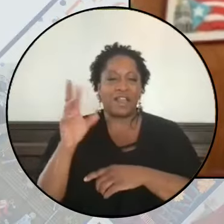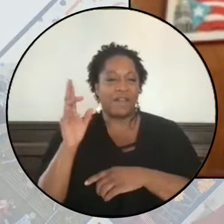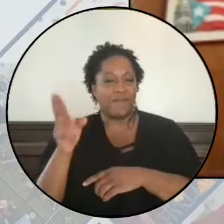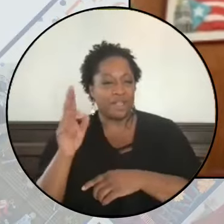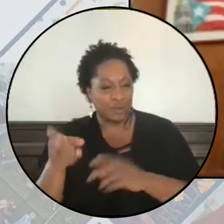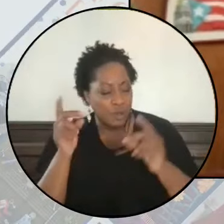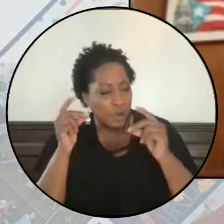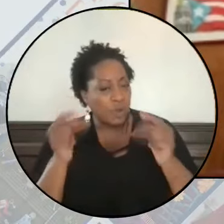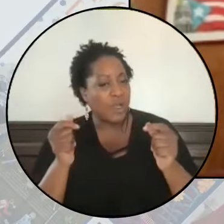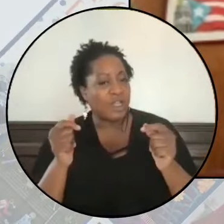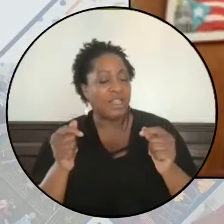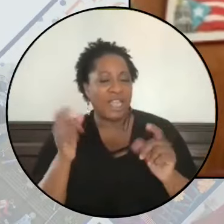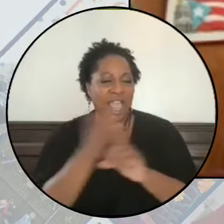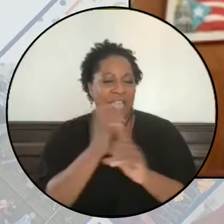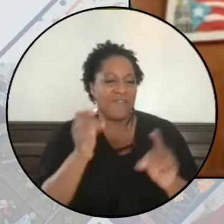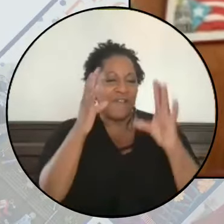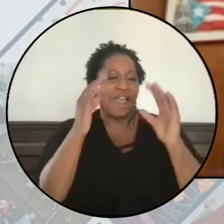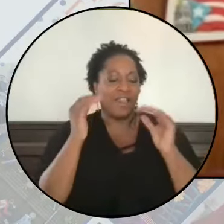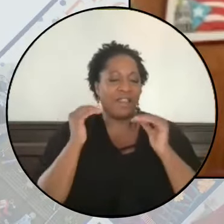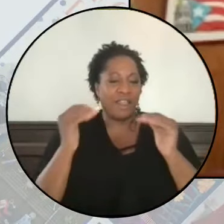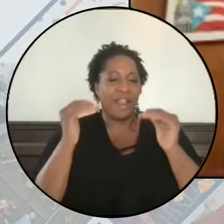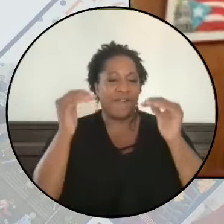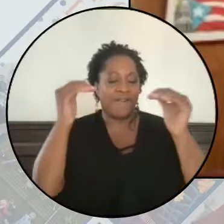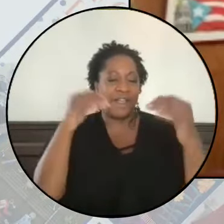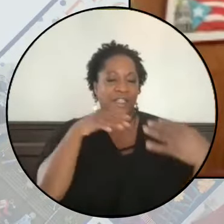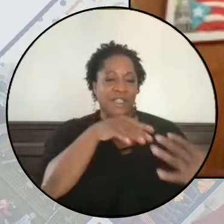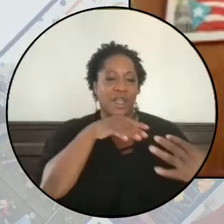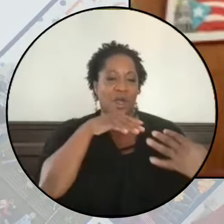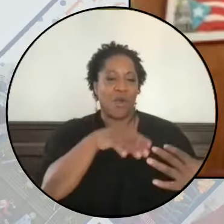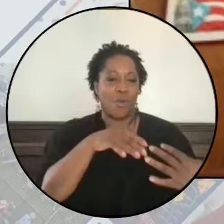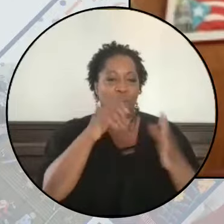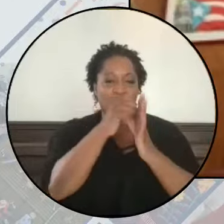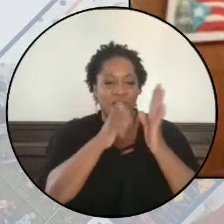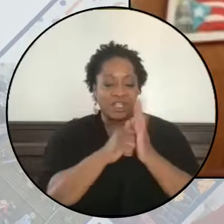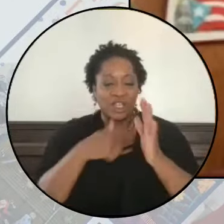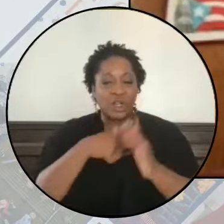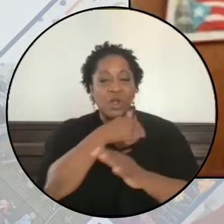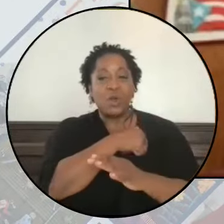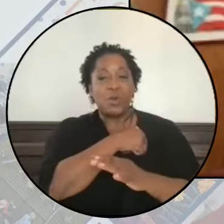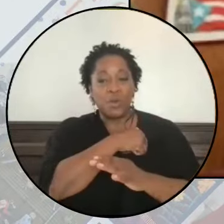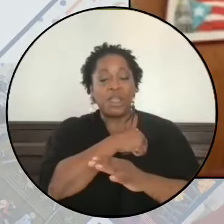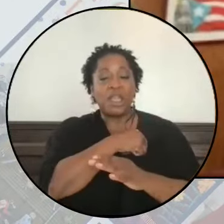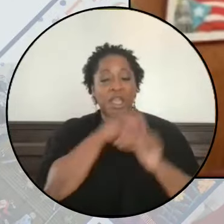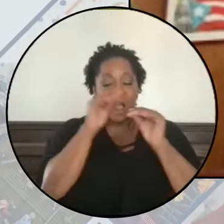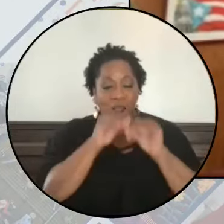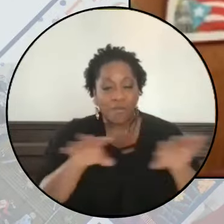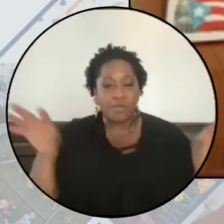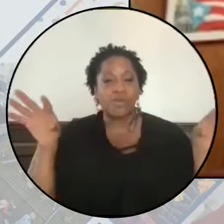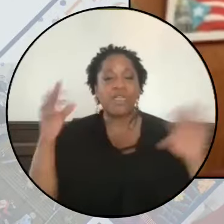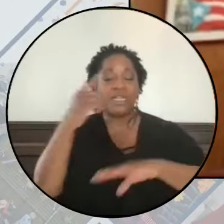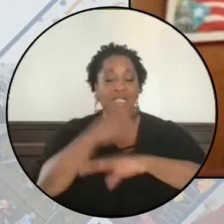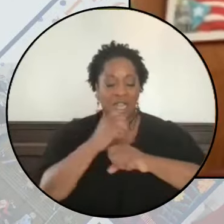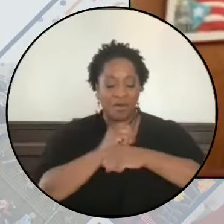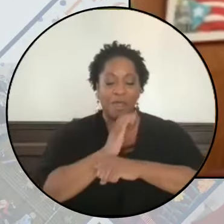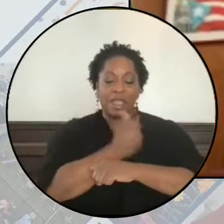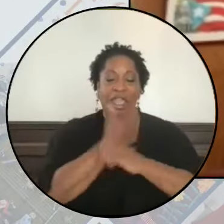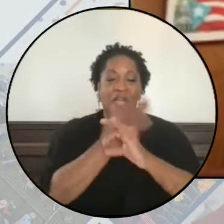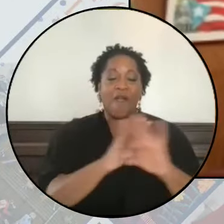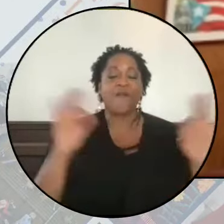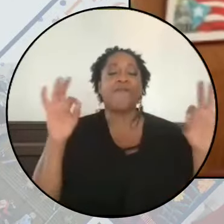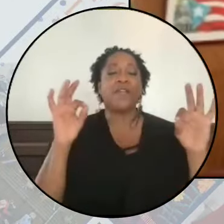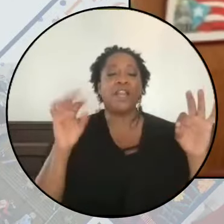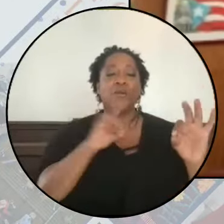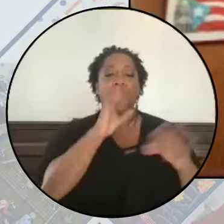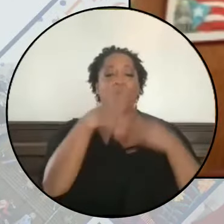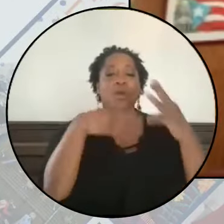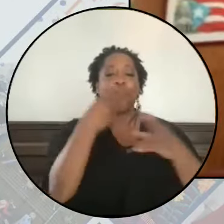quickly and violently advancing a war agenda. And we are tasked today with making our freedom agenda a